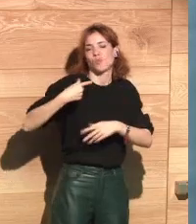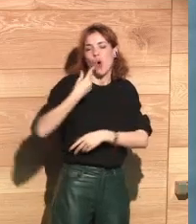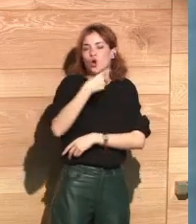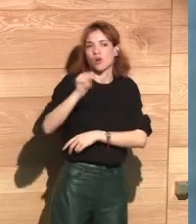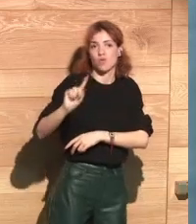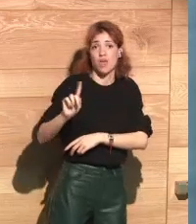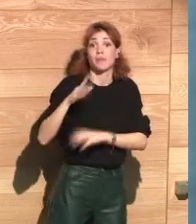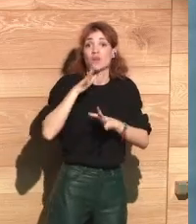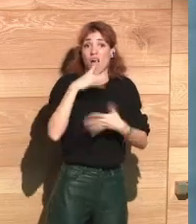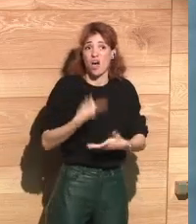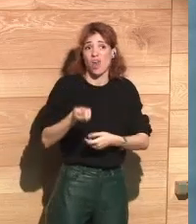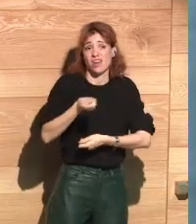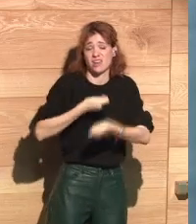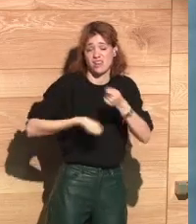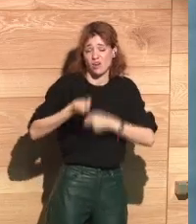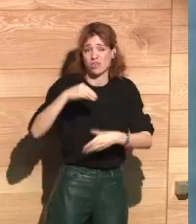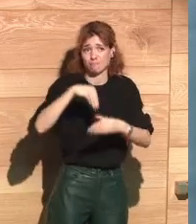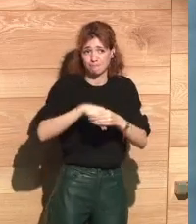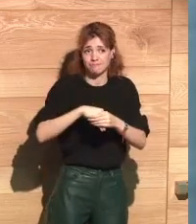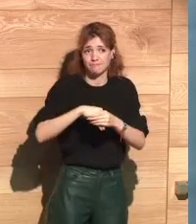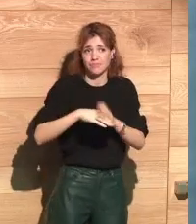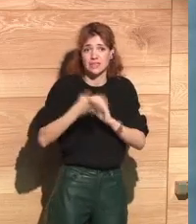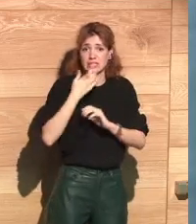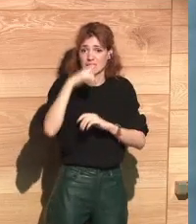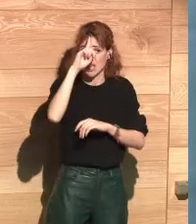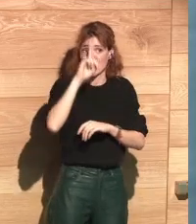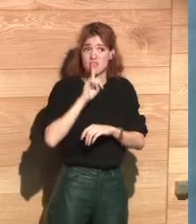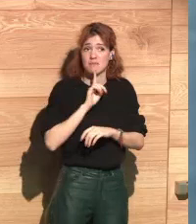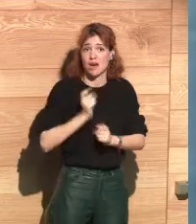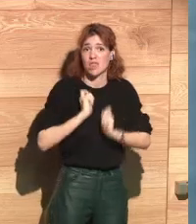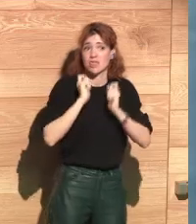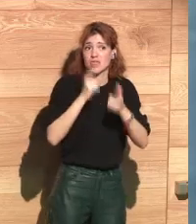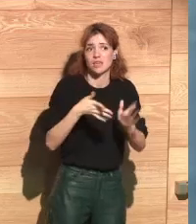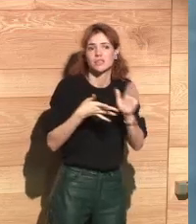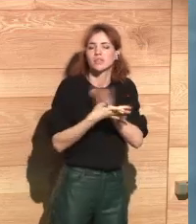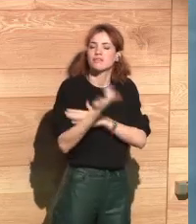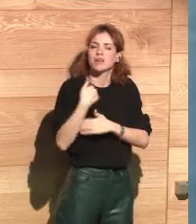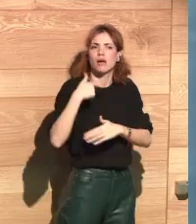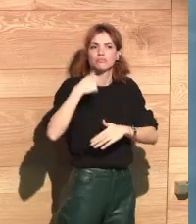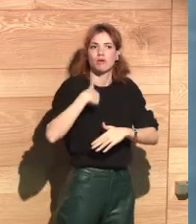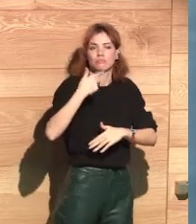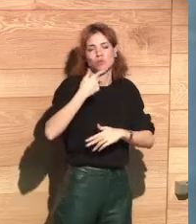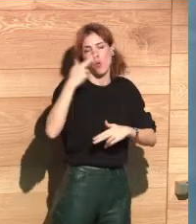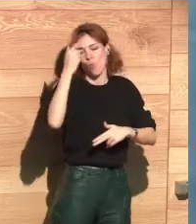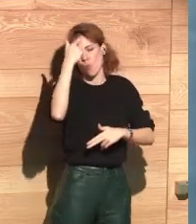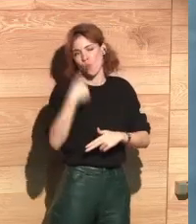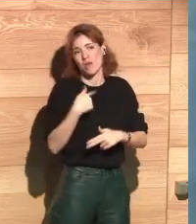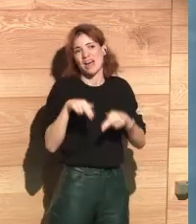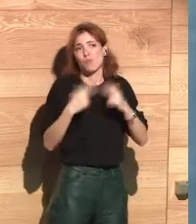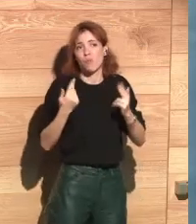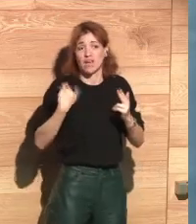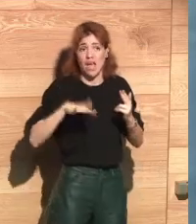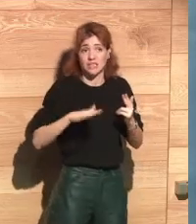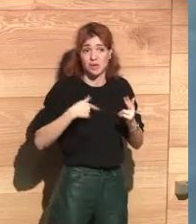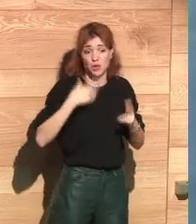but the person who gives up